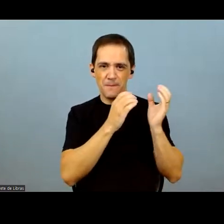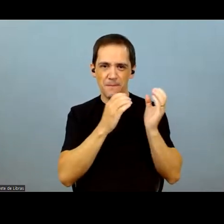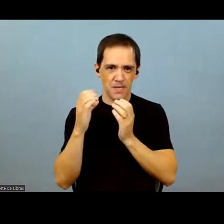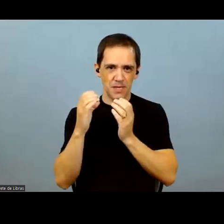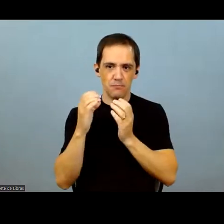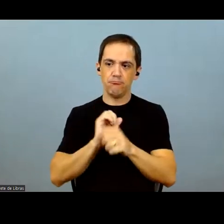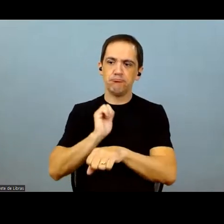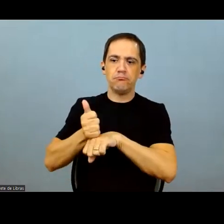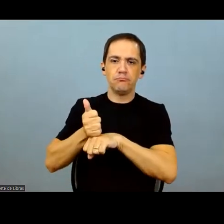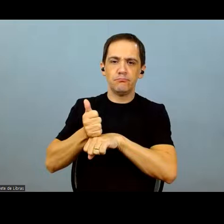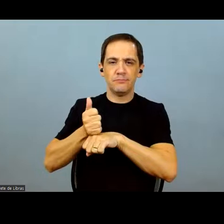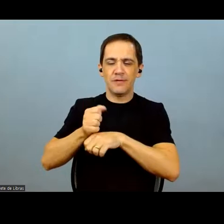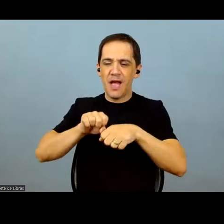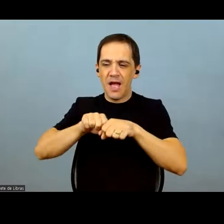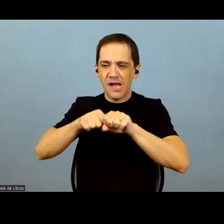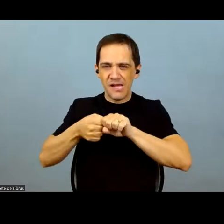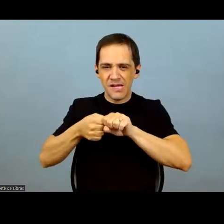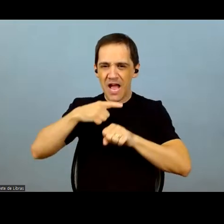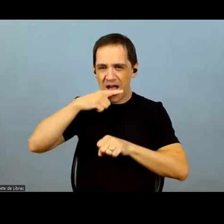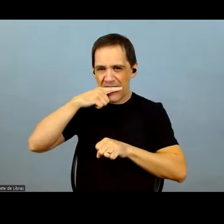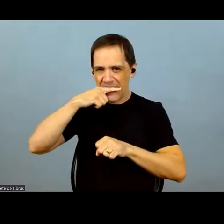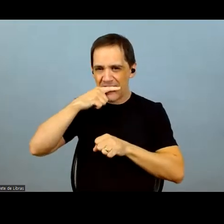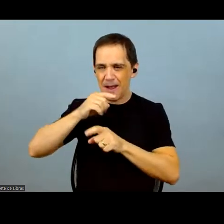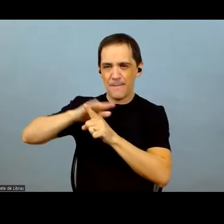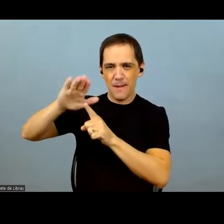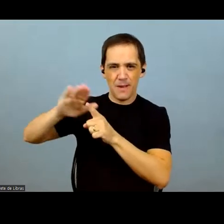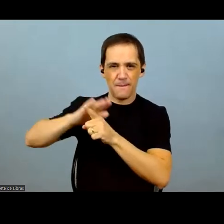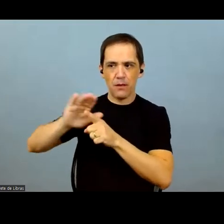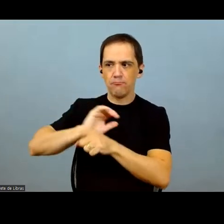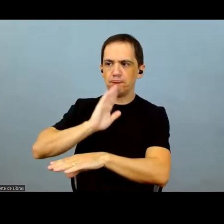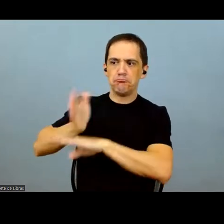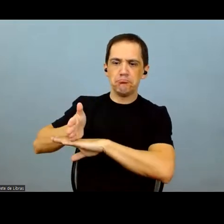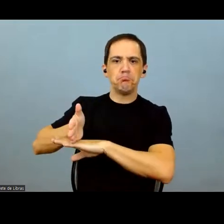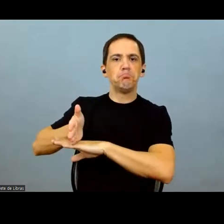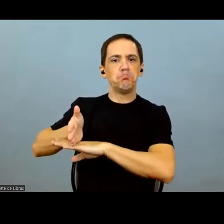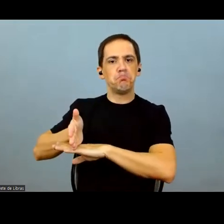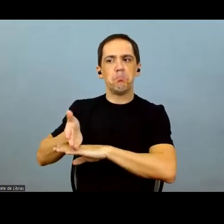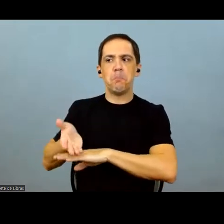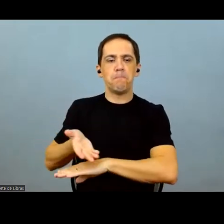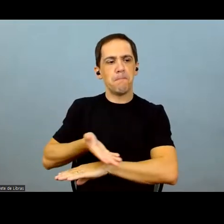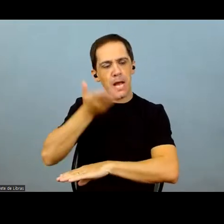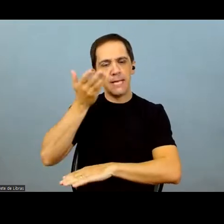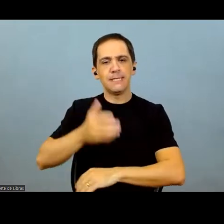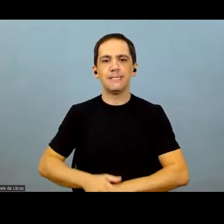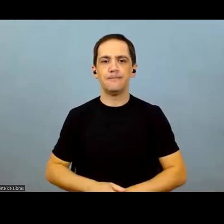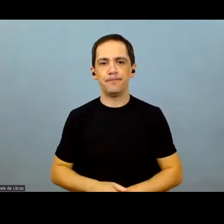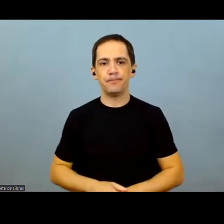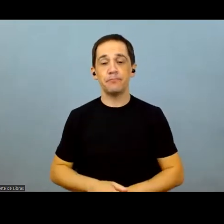But now, in fact, it's gaining market from sugarcane-based ethanol.